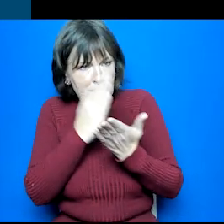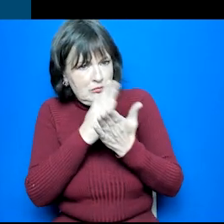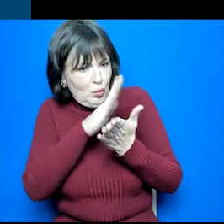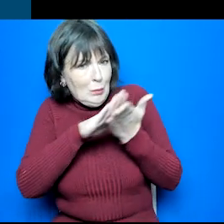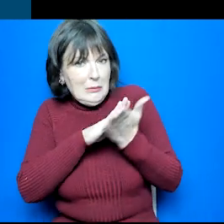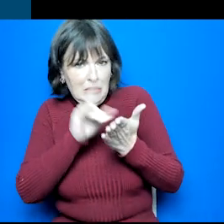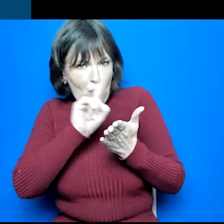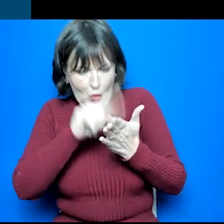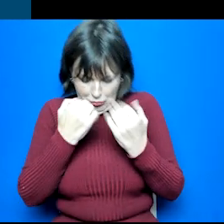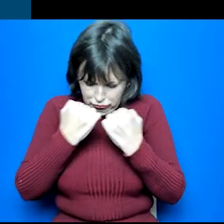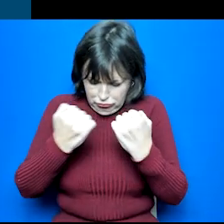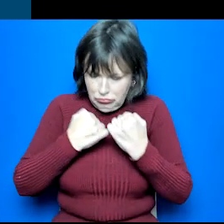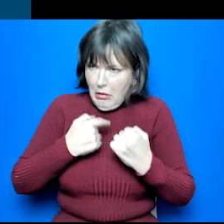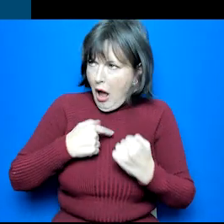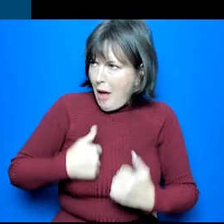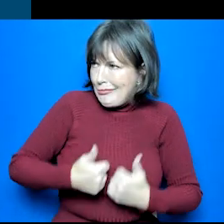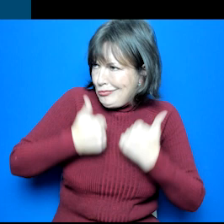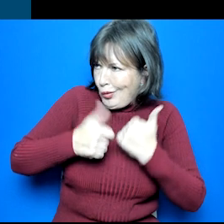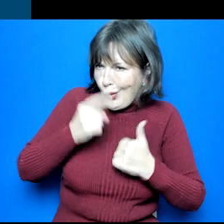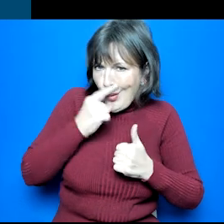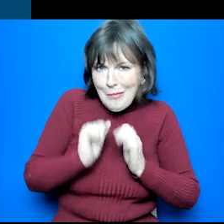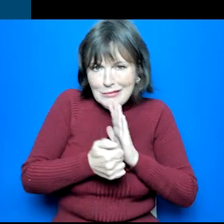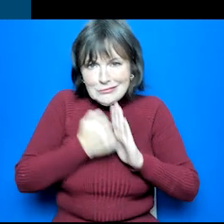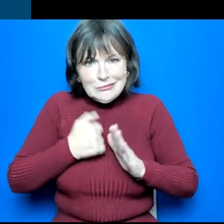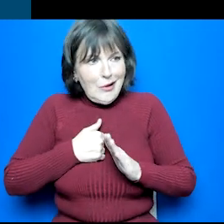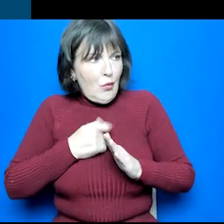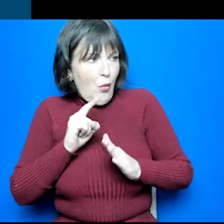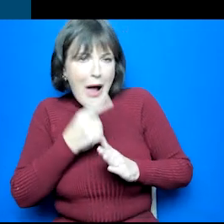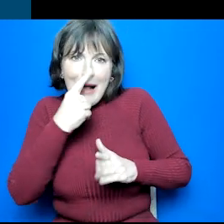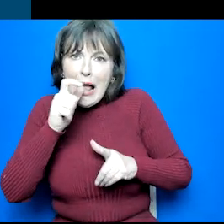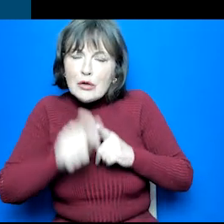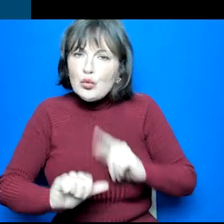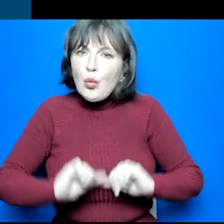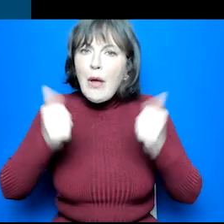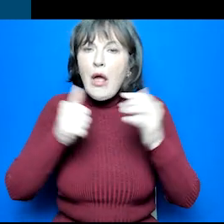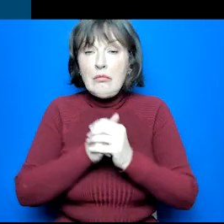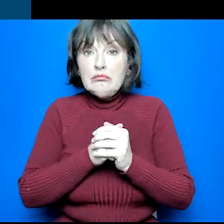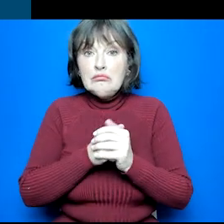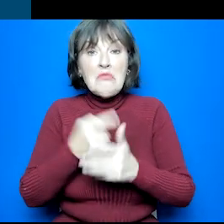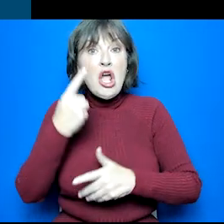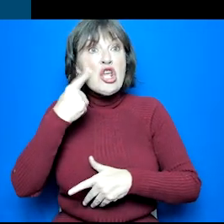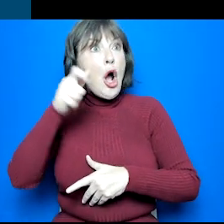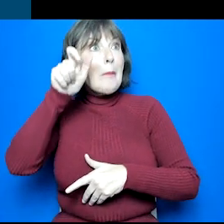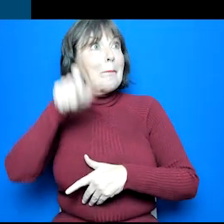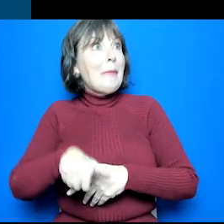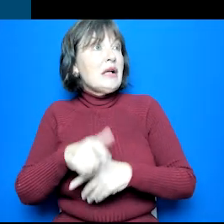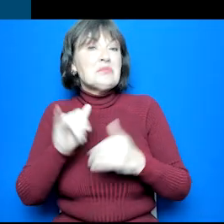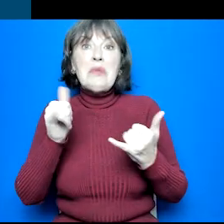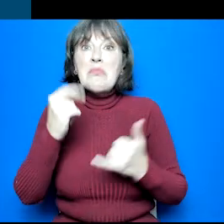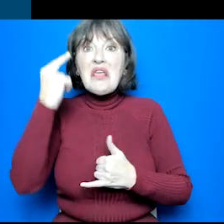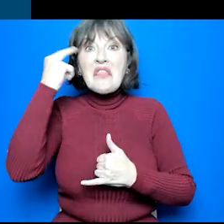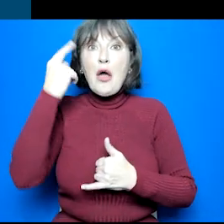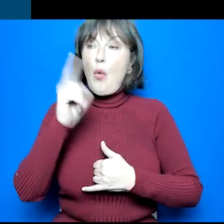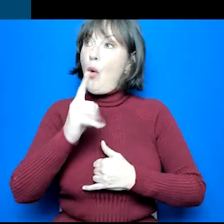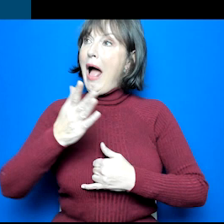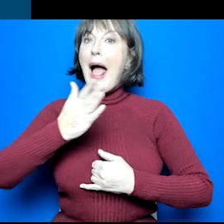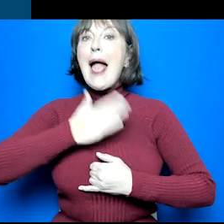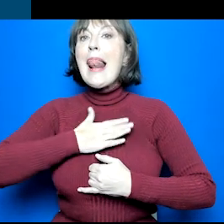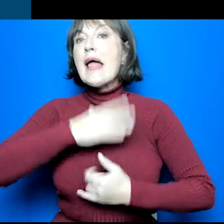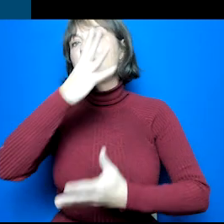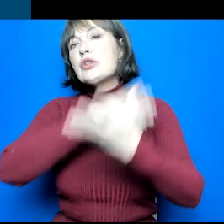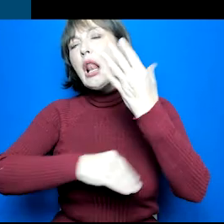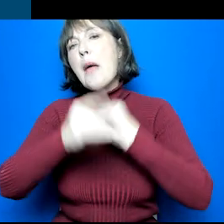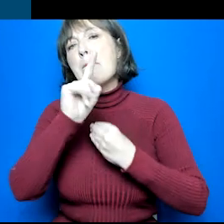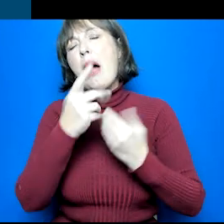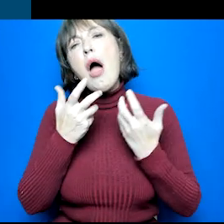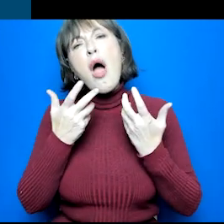and understand what you're good at. It's about your skills and how to use them in different ways. Your young person could think not only about what they like to learn